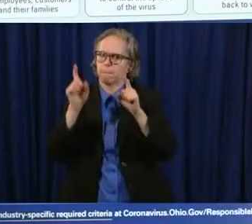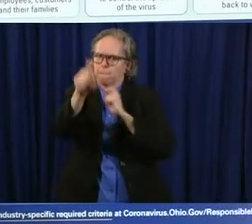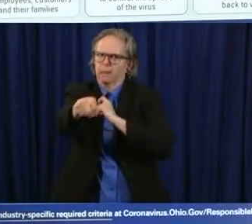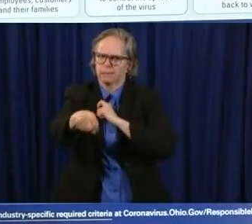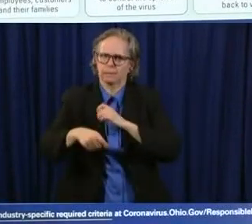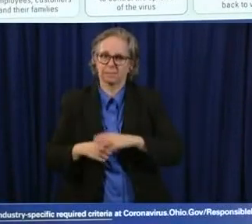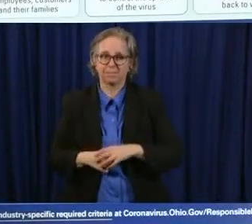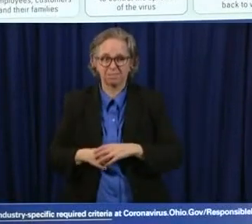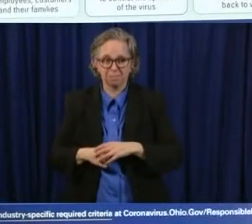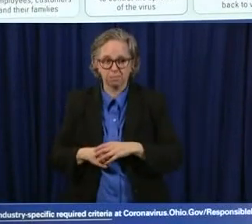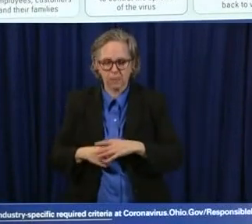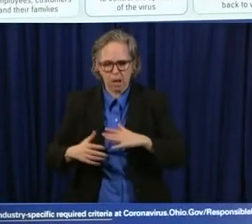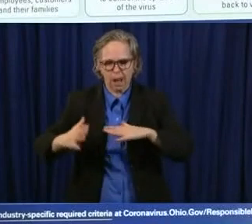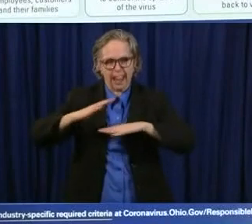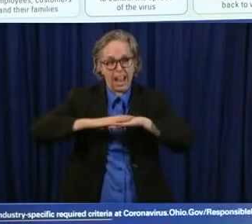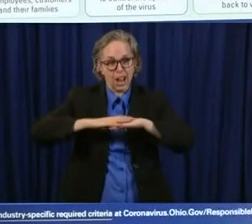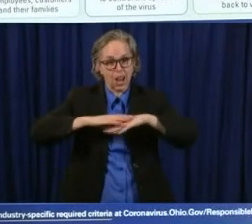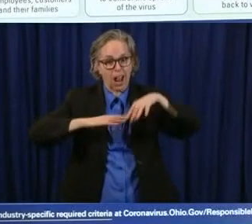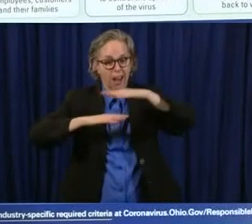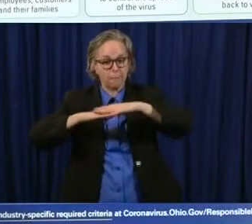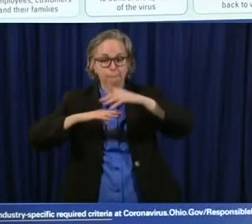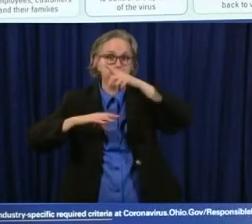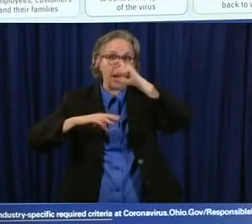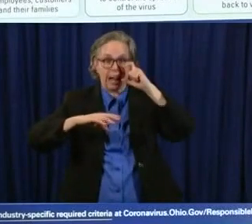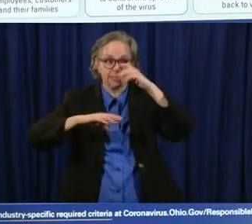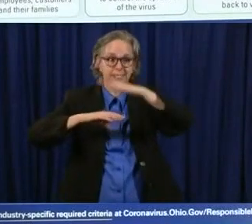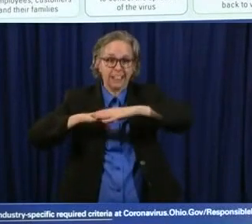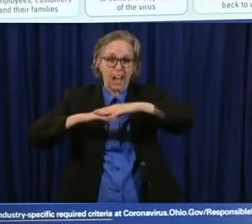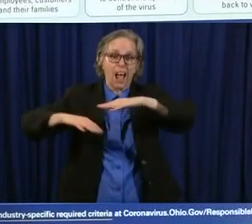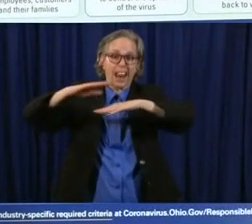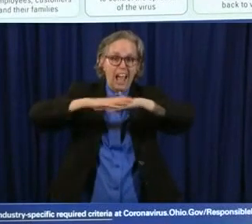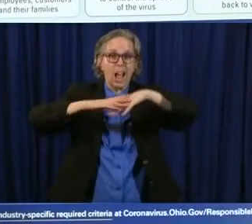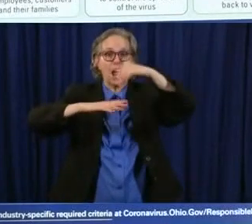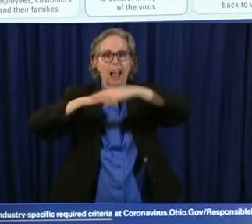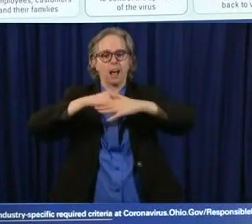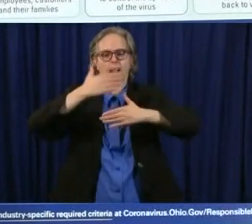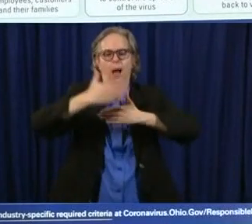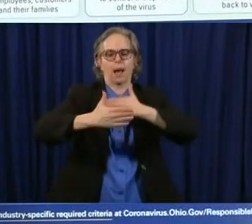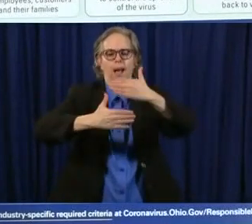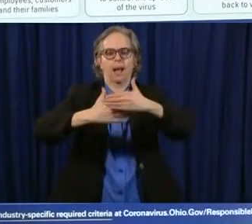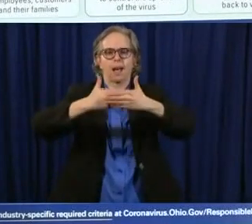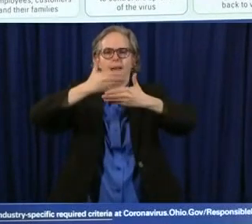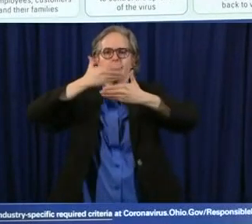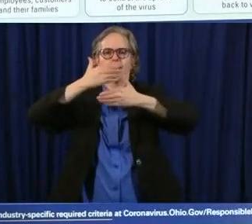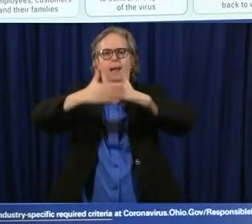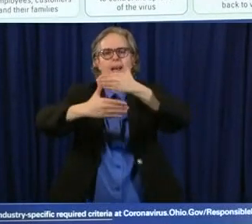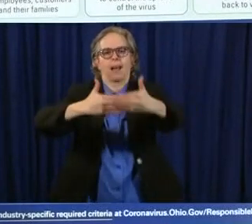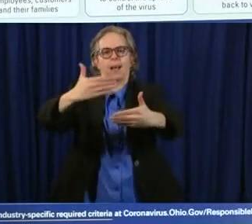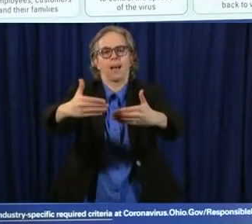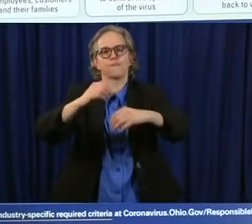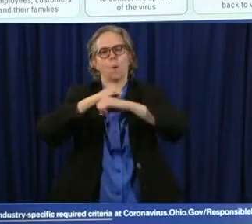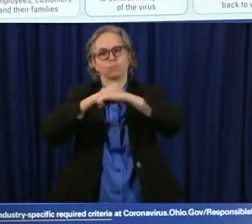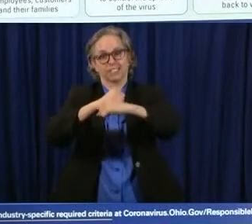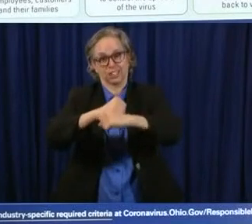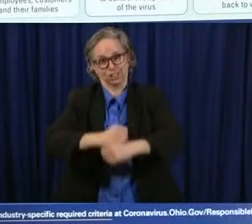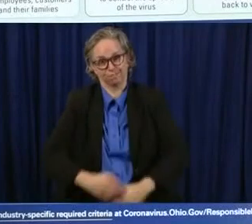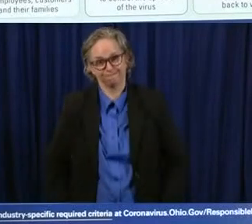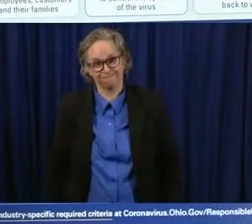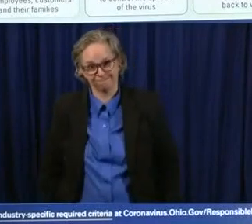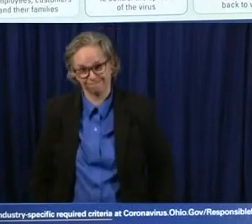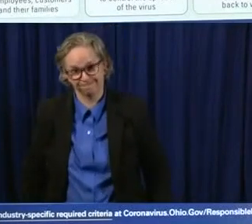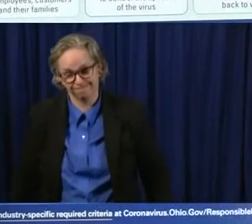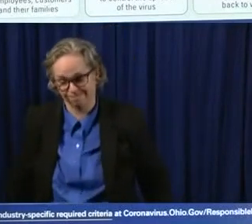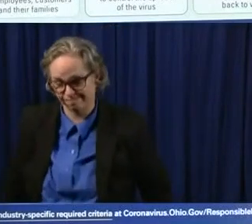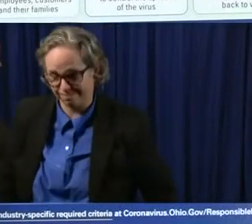with the mask or the facial facial covering hello governor